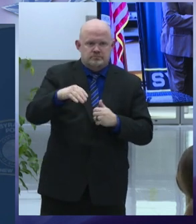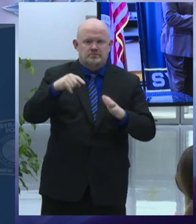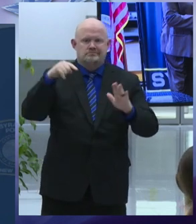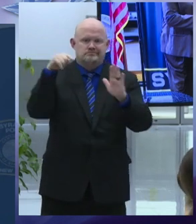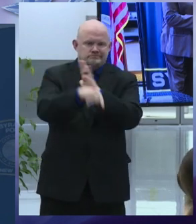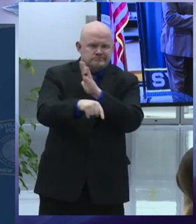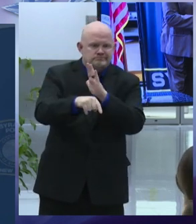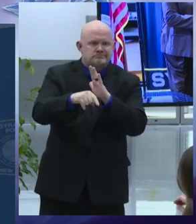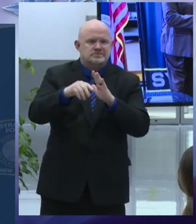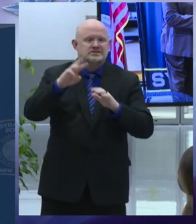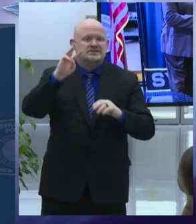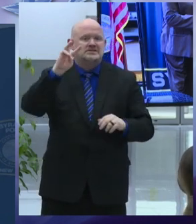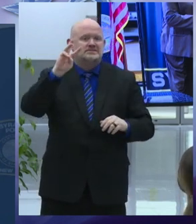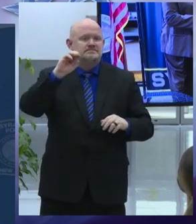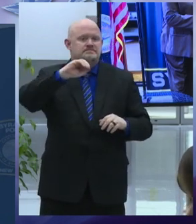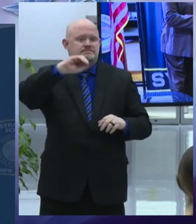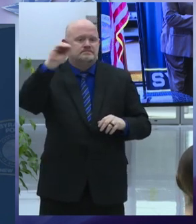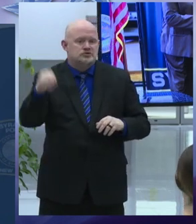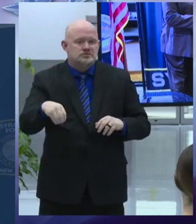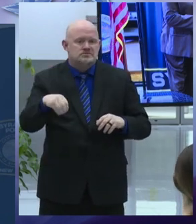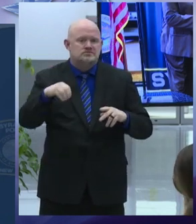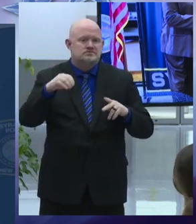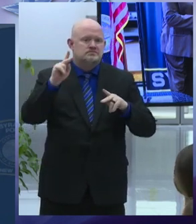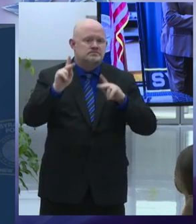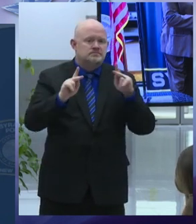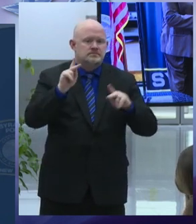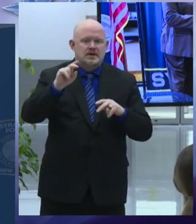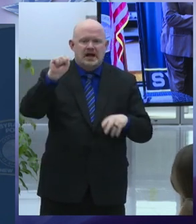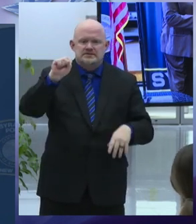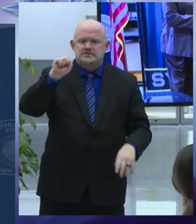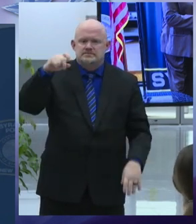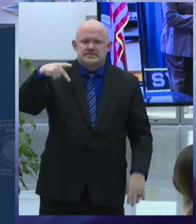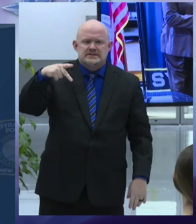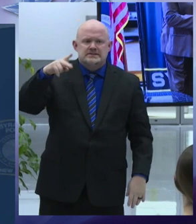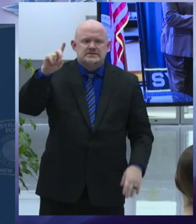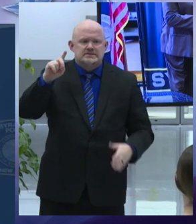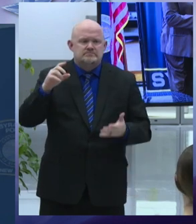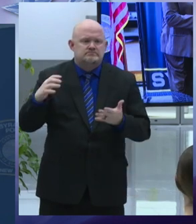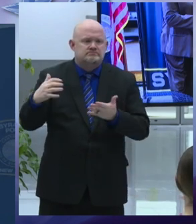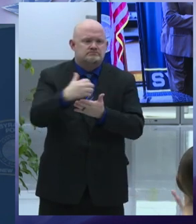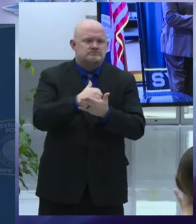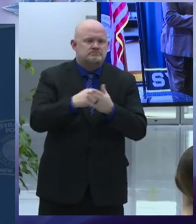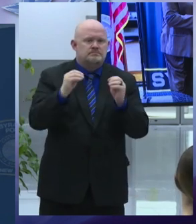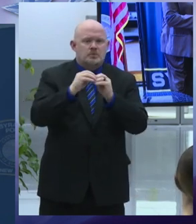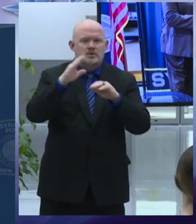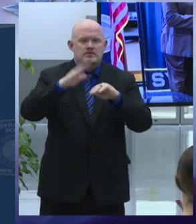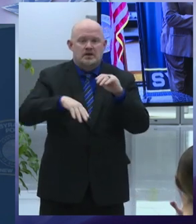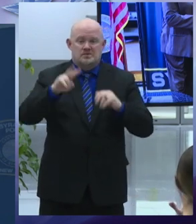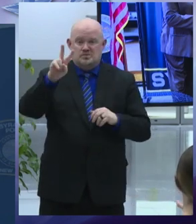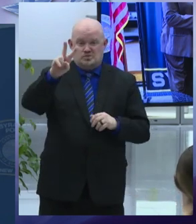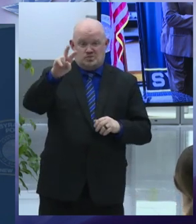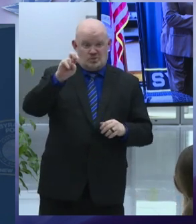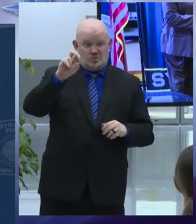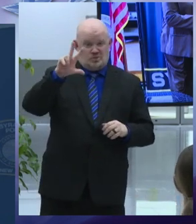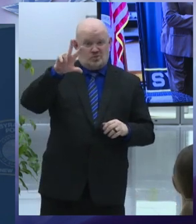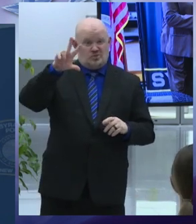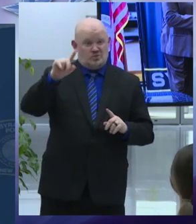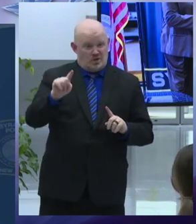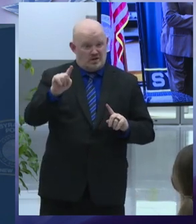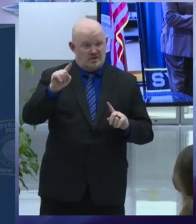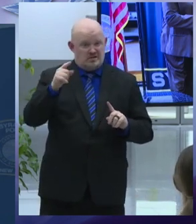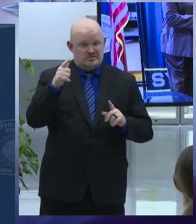firearms last year but that offers little comfort to families living in fear or mired in the misery of loss